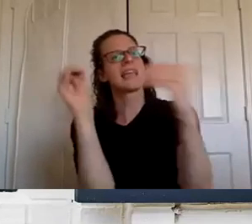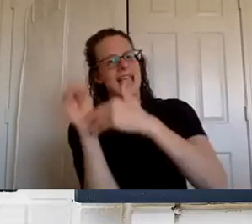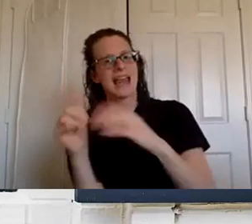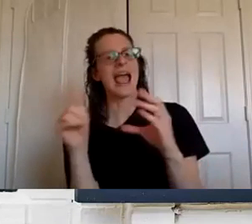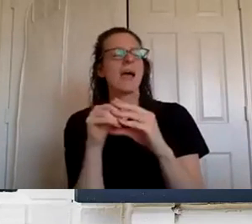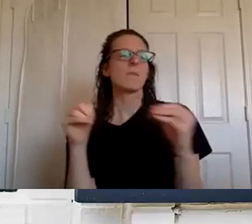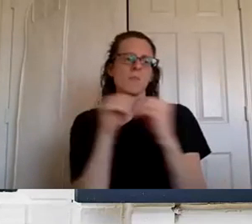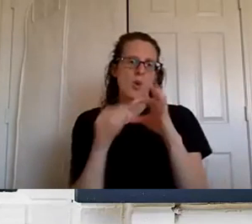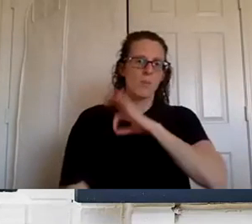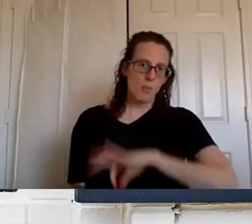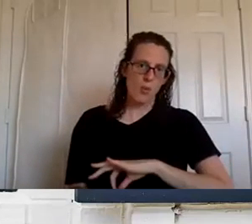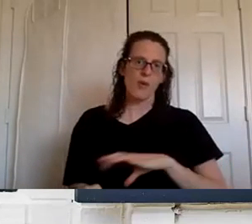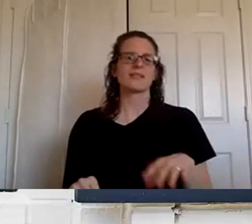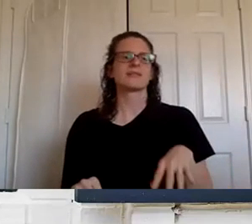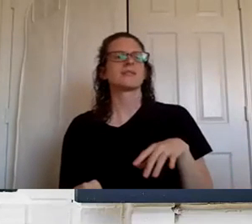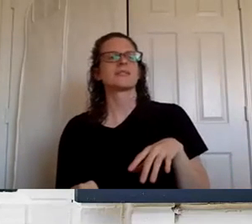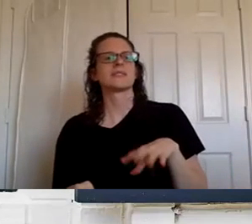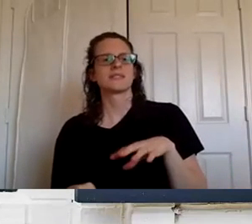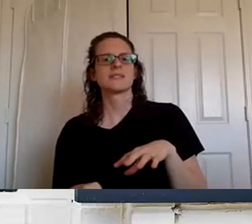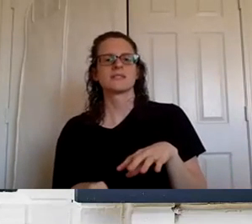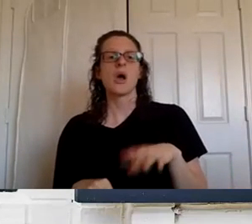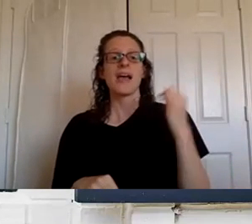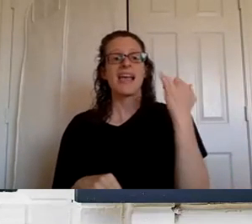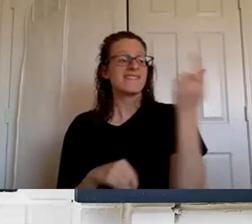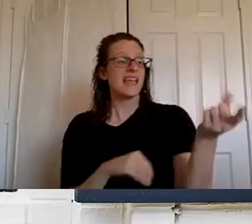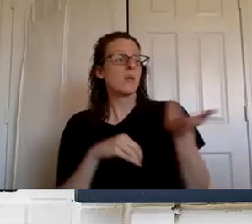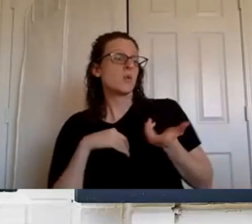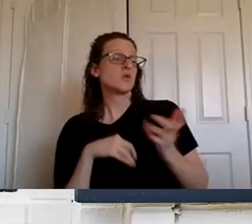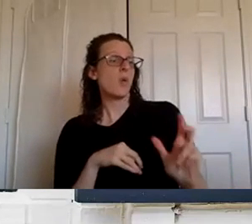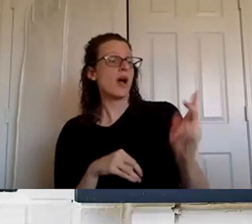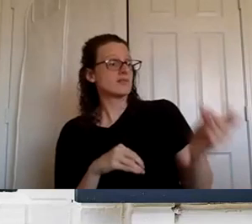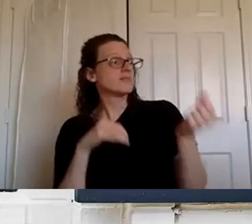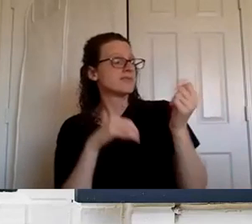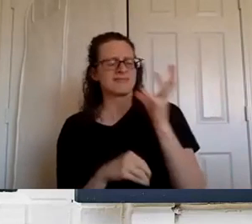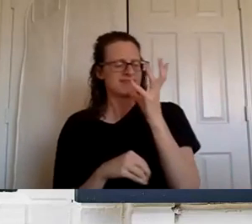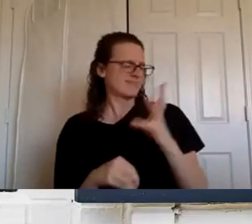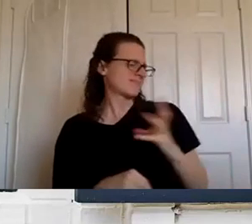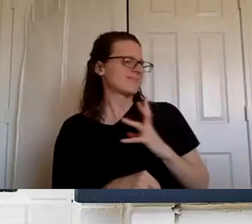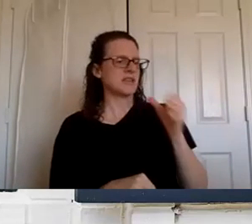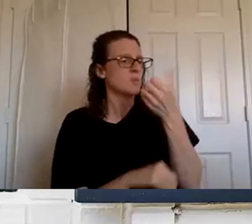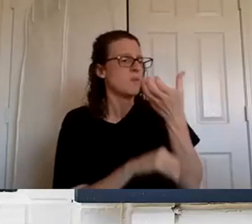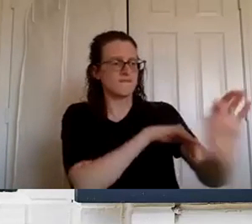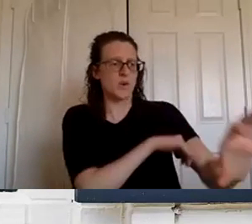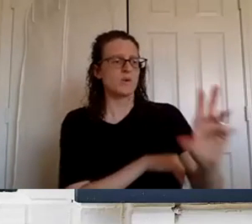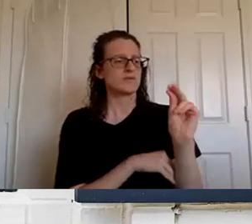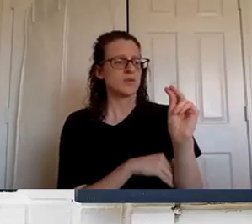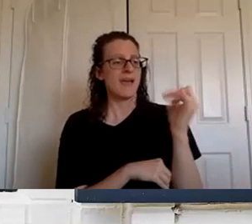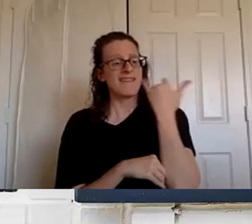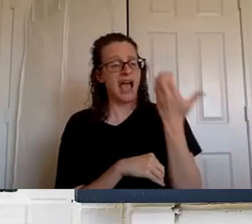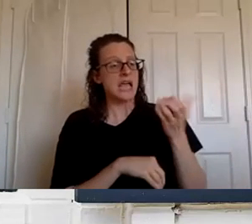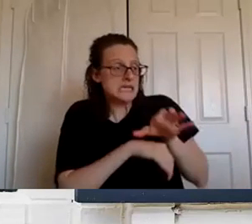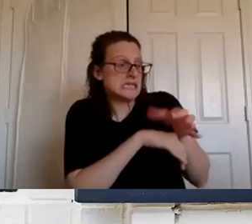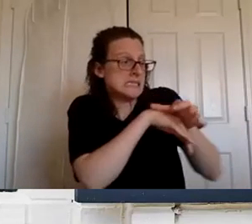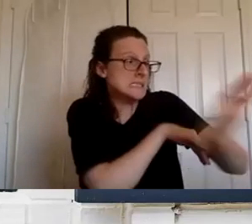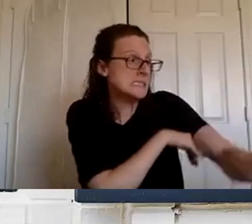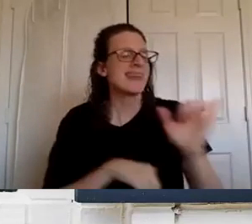and all those benefits so if they say that they don't want to do that right then that's fine i don't push it you know that would be salesy if i kept trying to